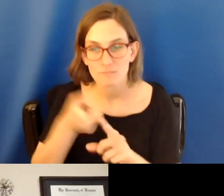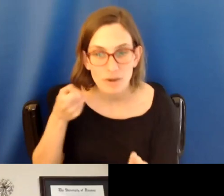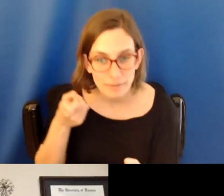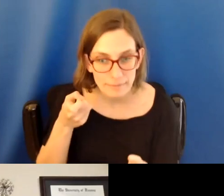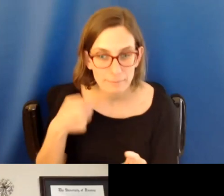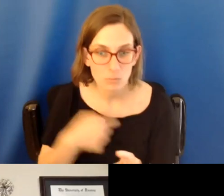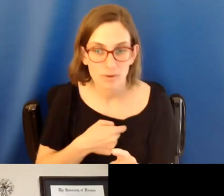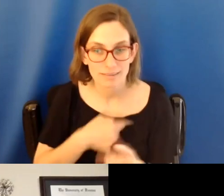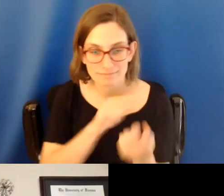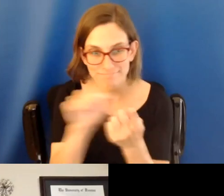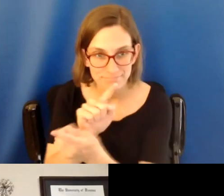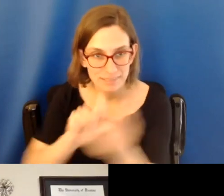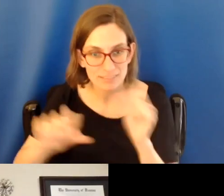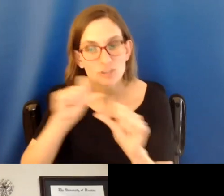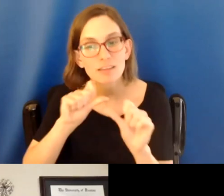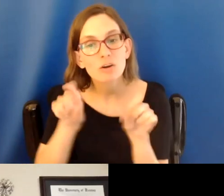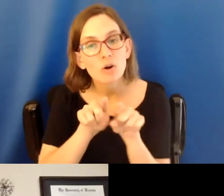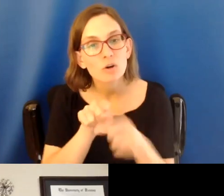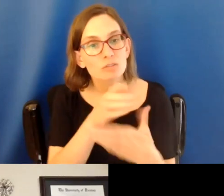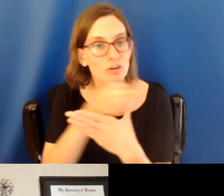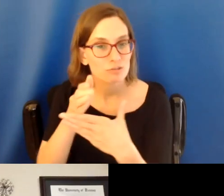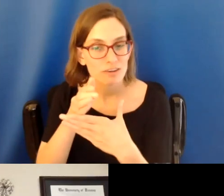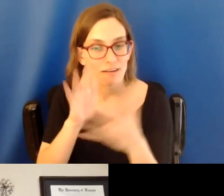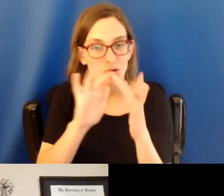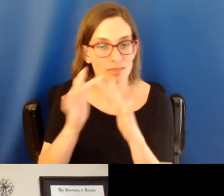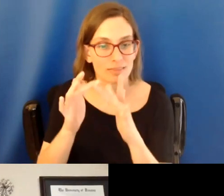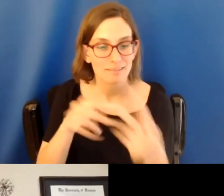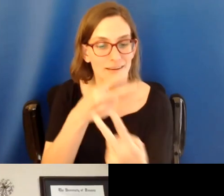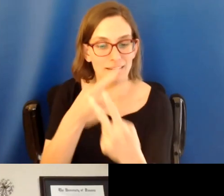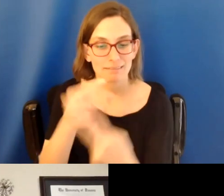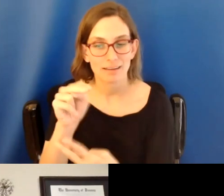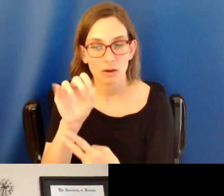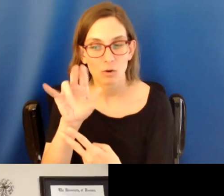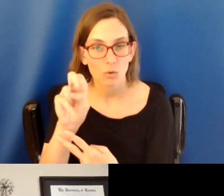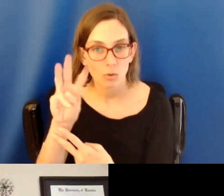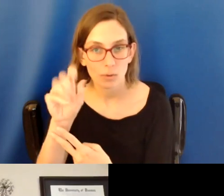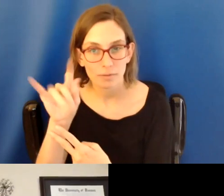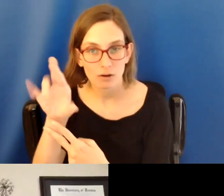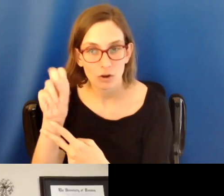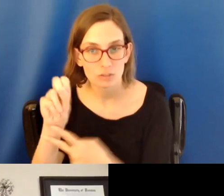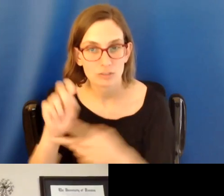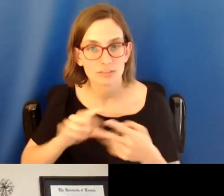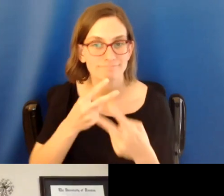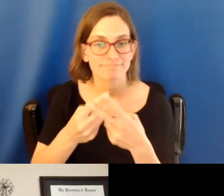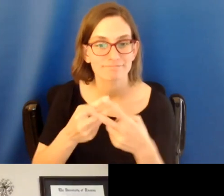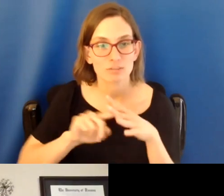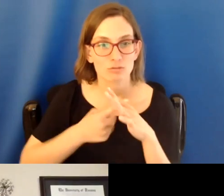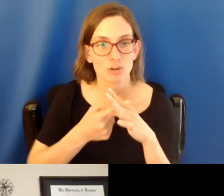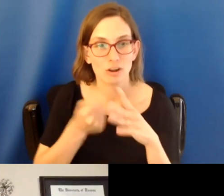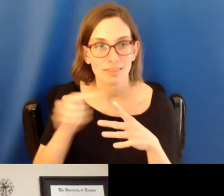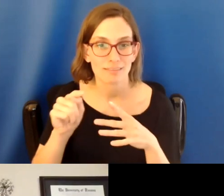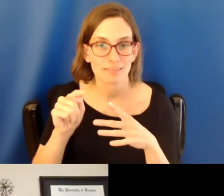get to know each other. Also share online using the hashtag ENCOwebinars. Start the conversation online.